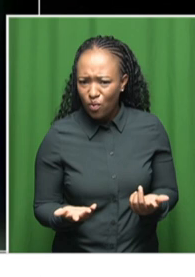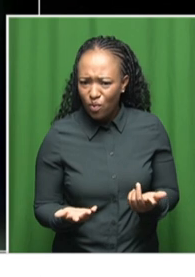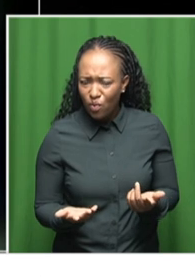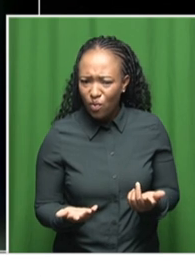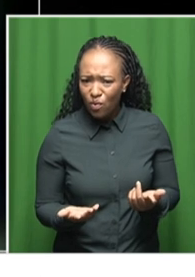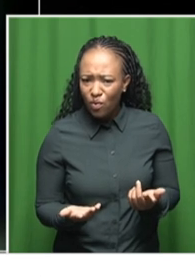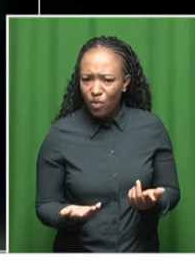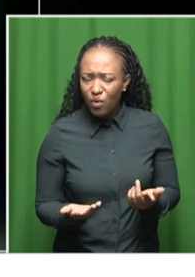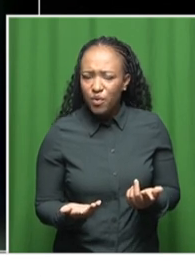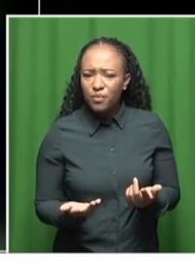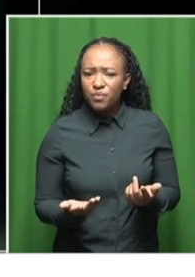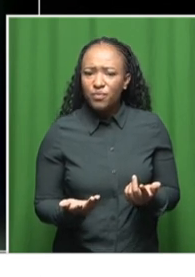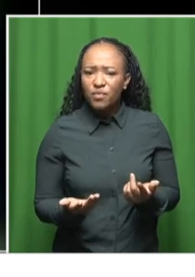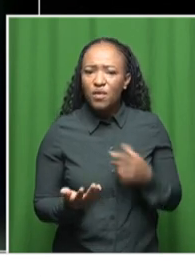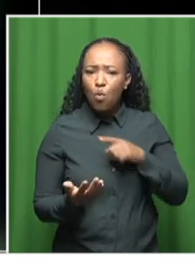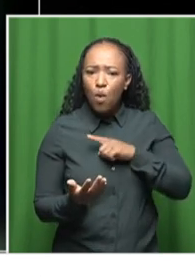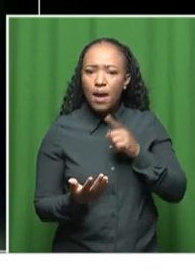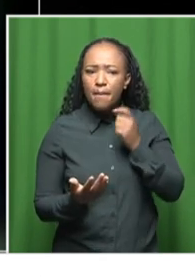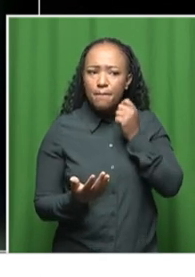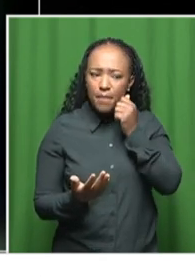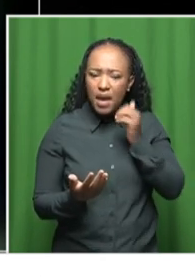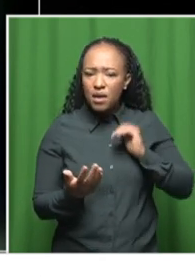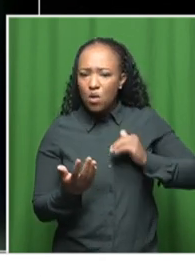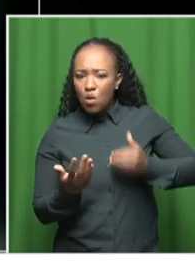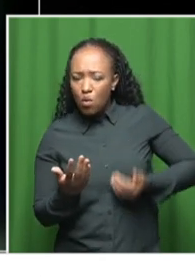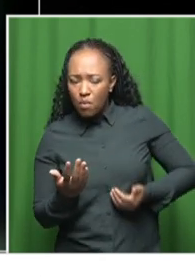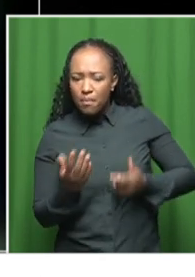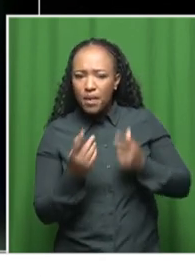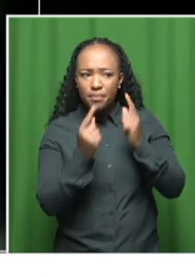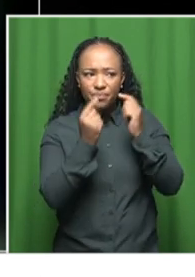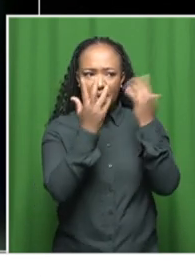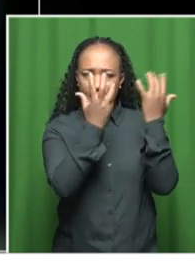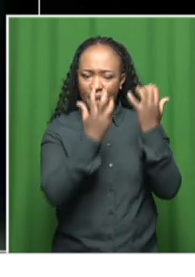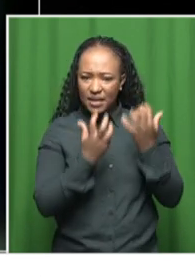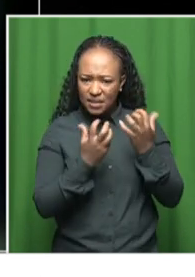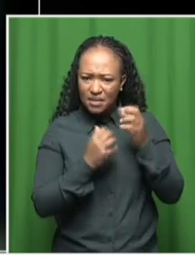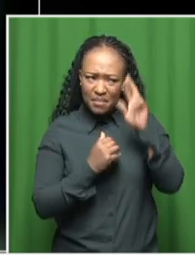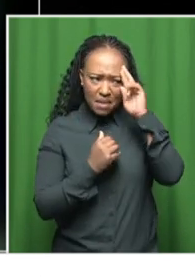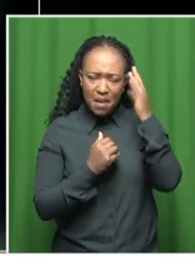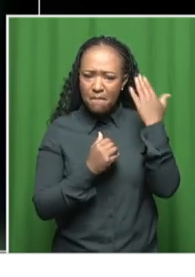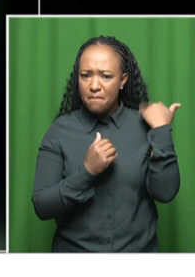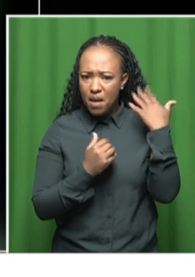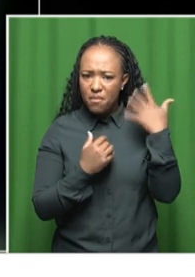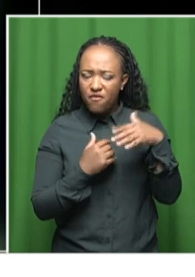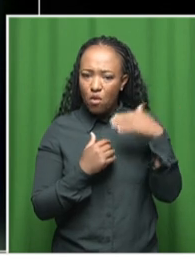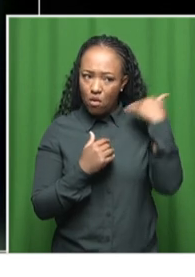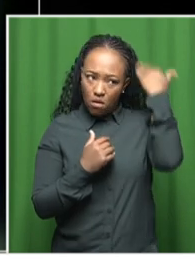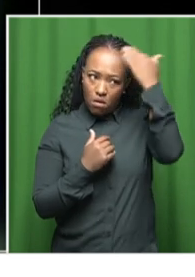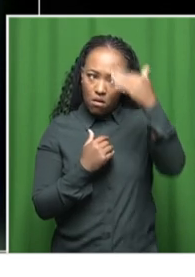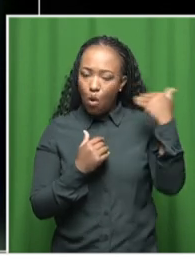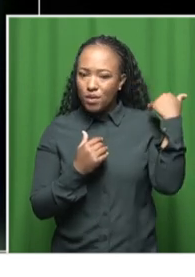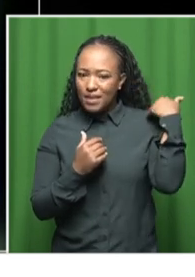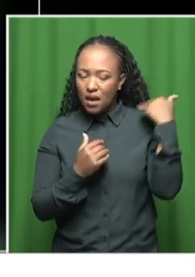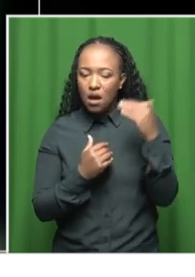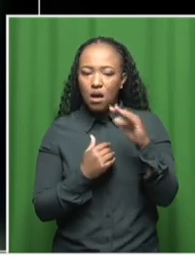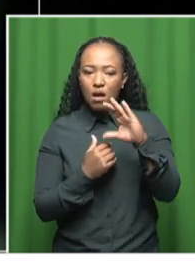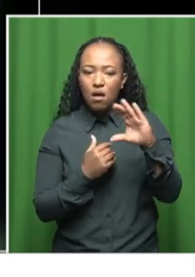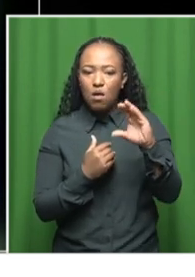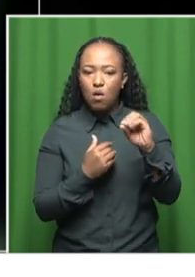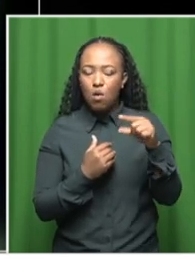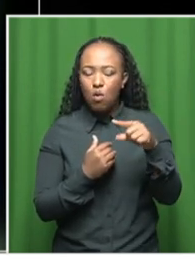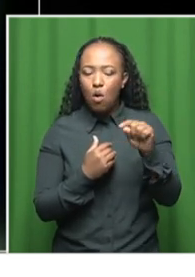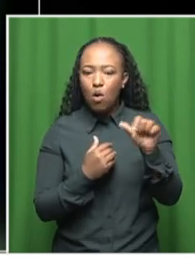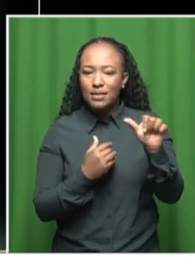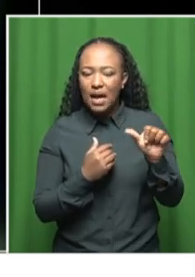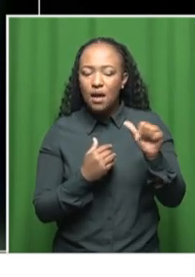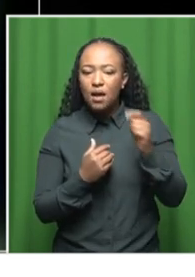gender budgeting, for example? And I remember raising this with Dr. Nkosa Zanatlamini Zuma, the Cocteau minister, about gender